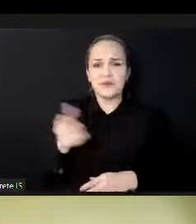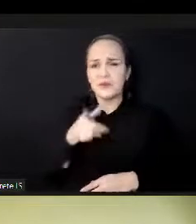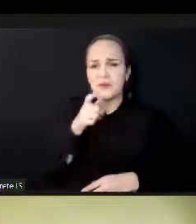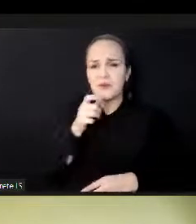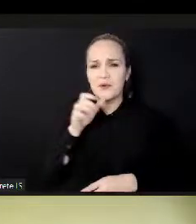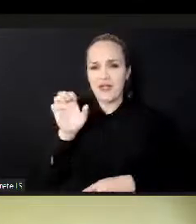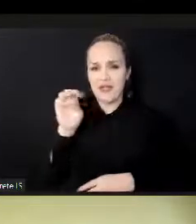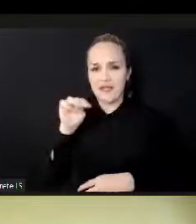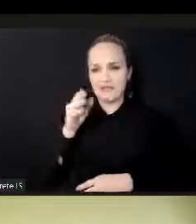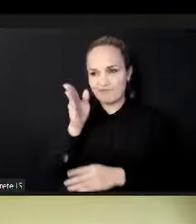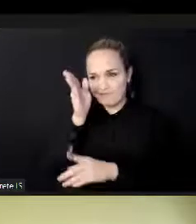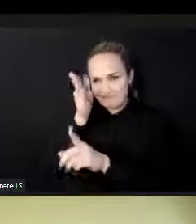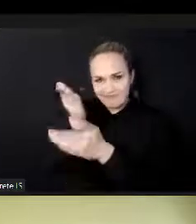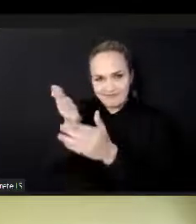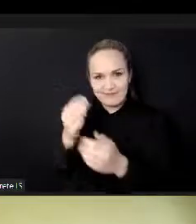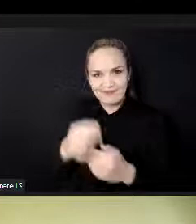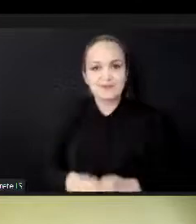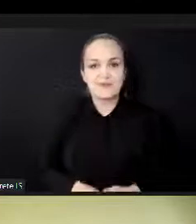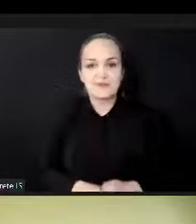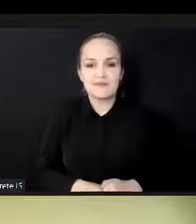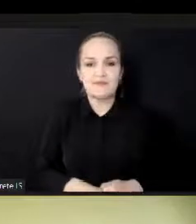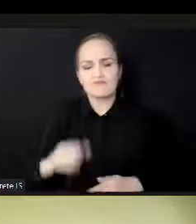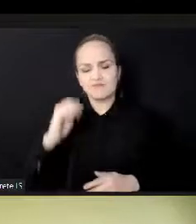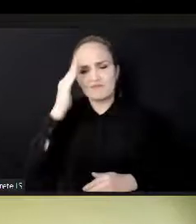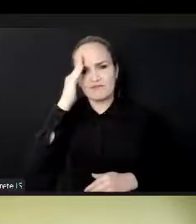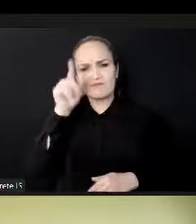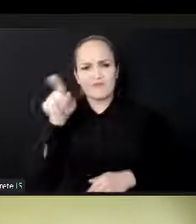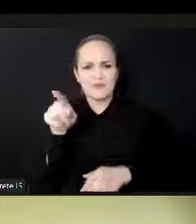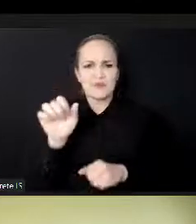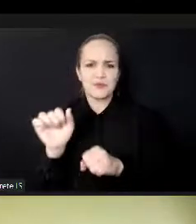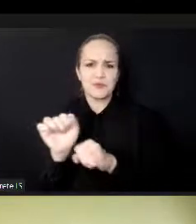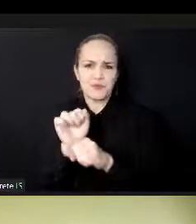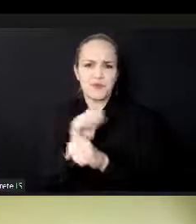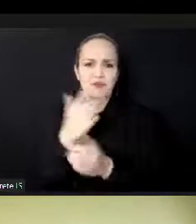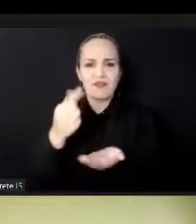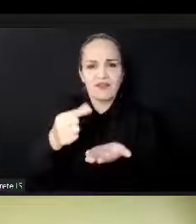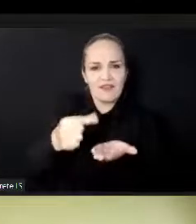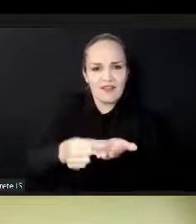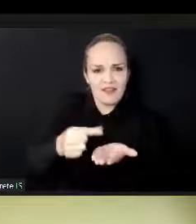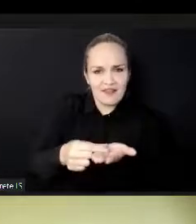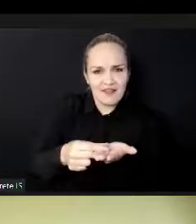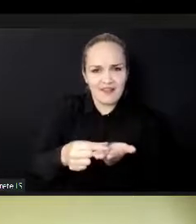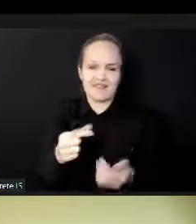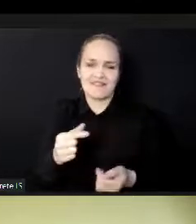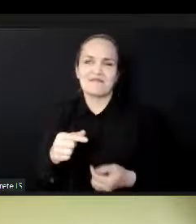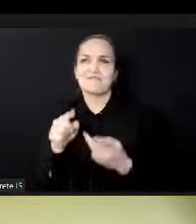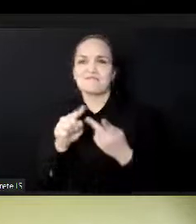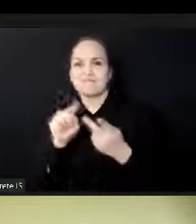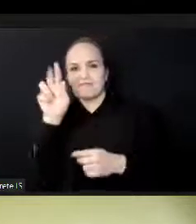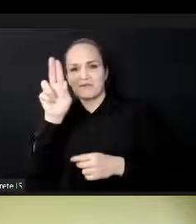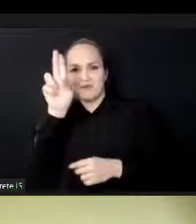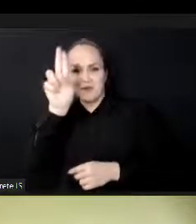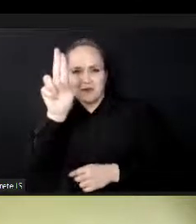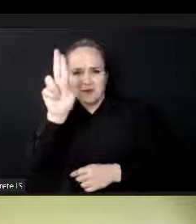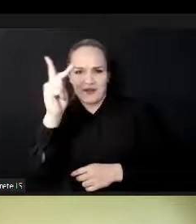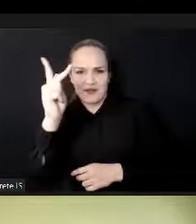know that you also work in Ghana, and the UK, and Nigeria. But can you kind of, you know, explain what the, you know,